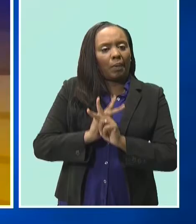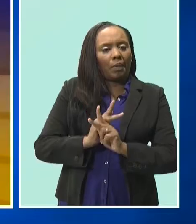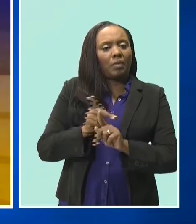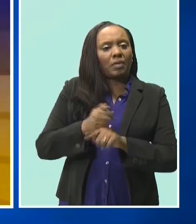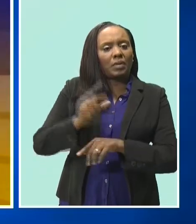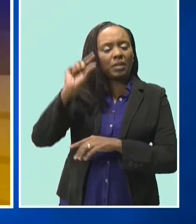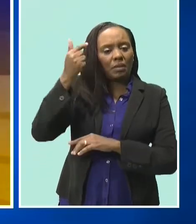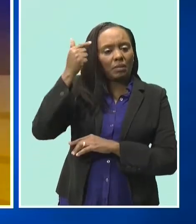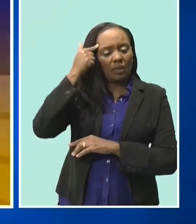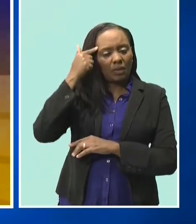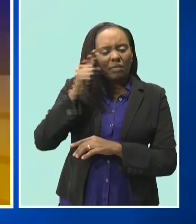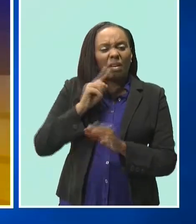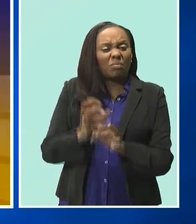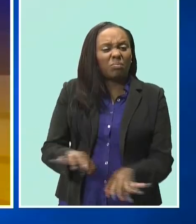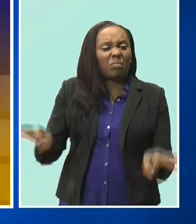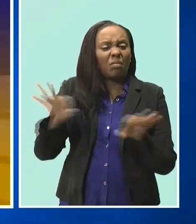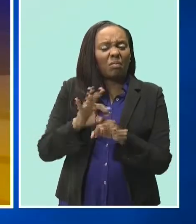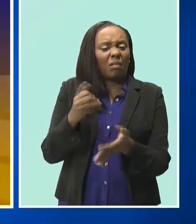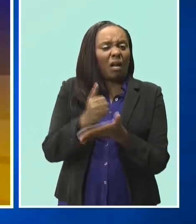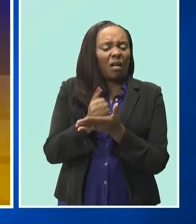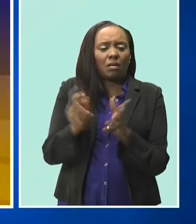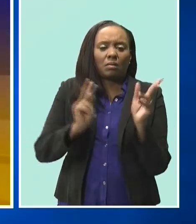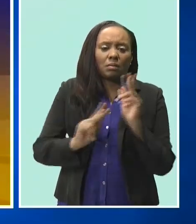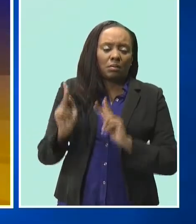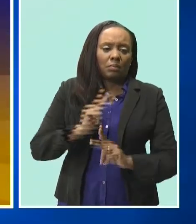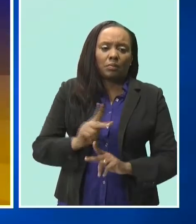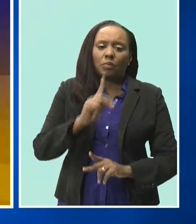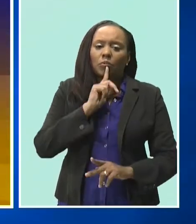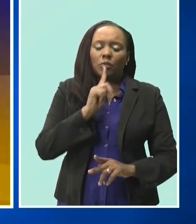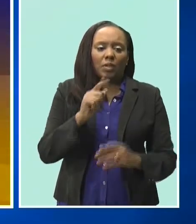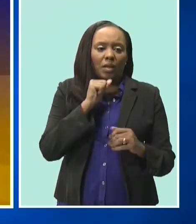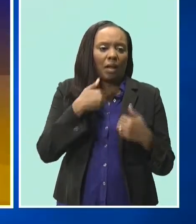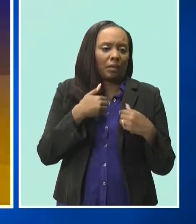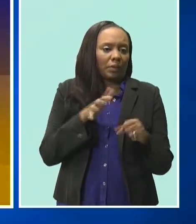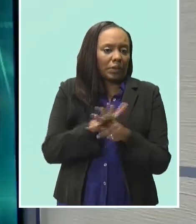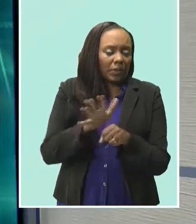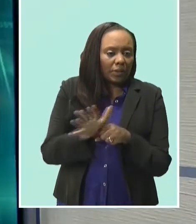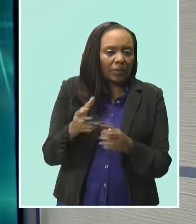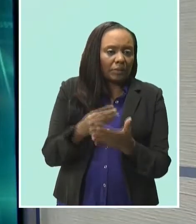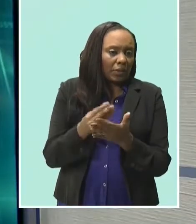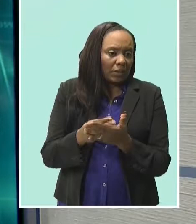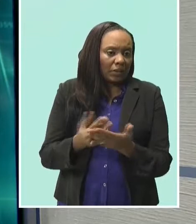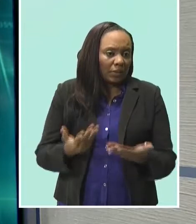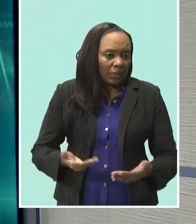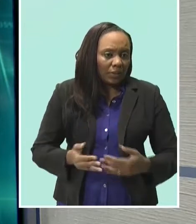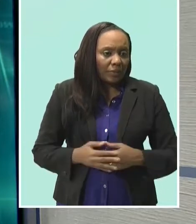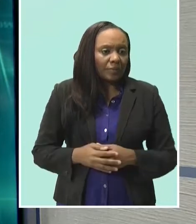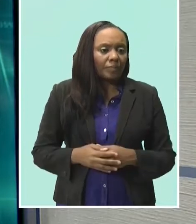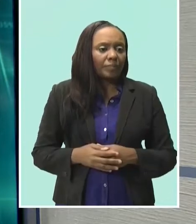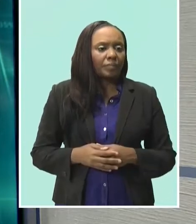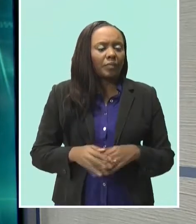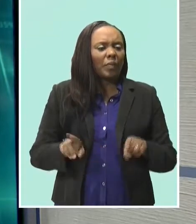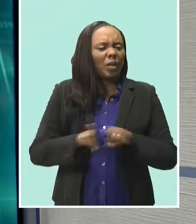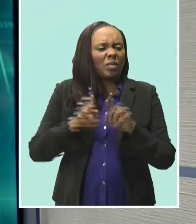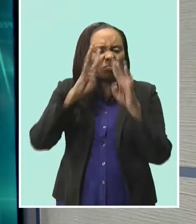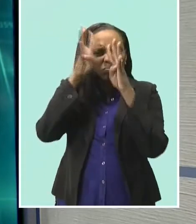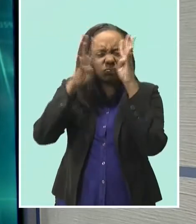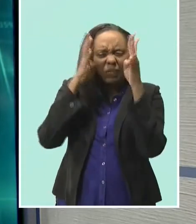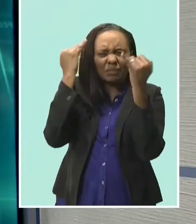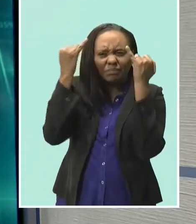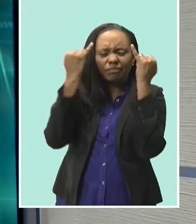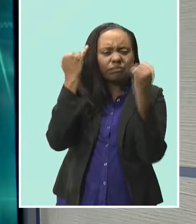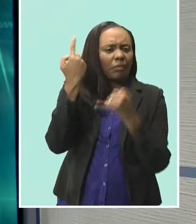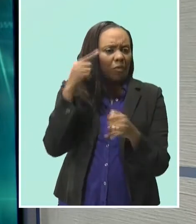essential to help those people who are still going through cash flow problems. He adds that the incentives for small